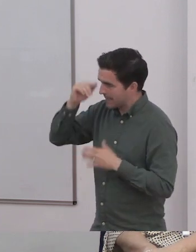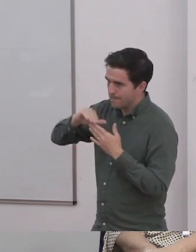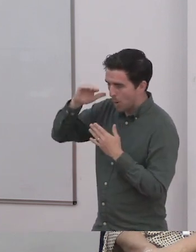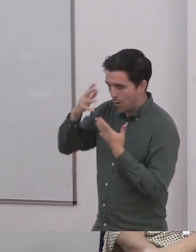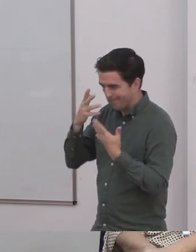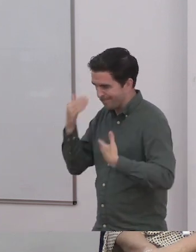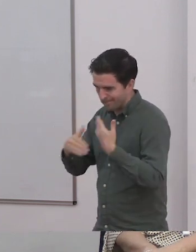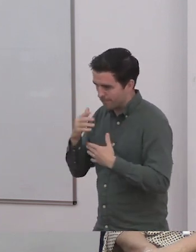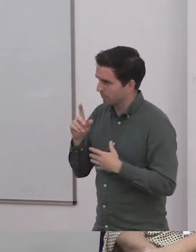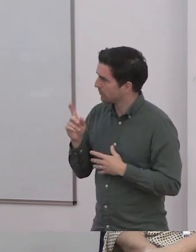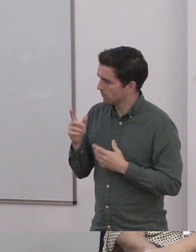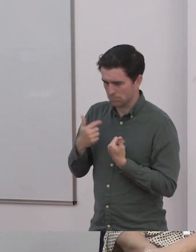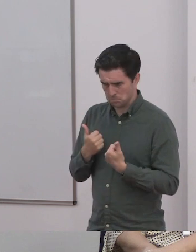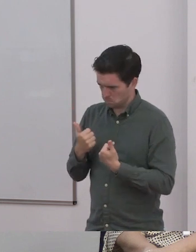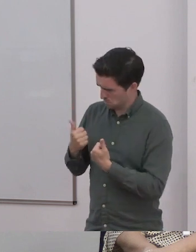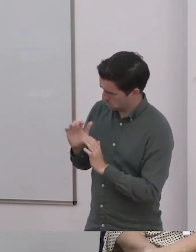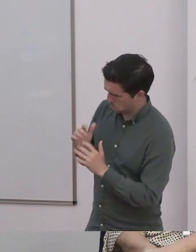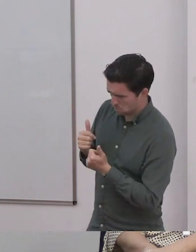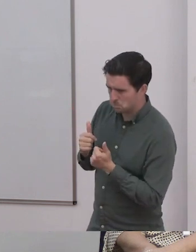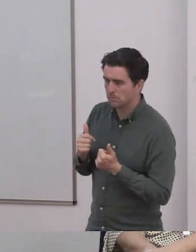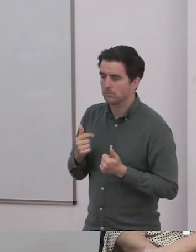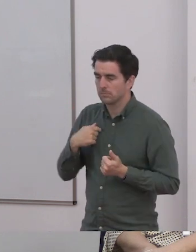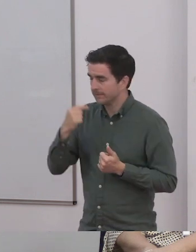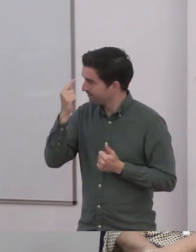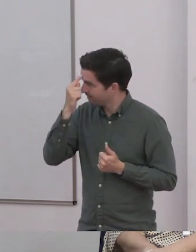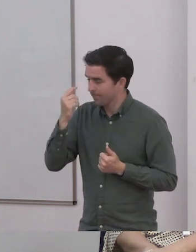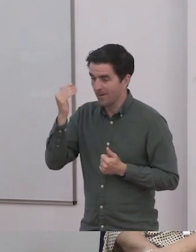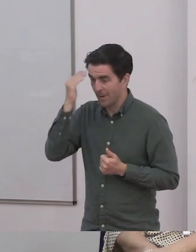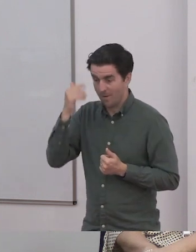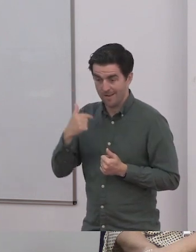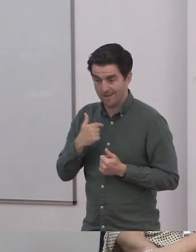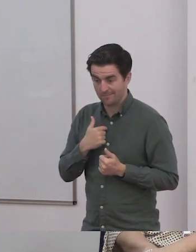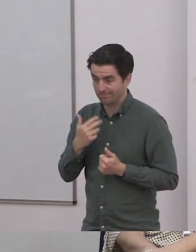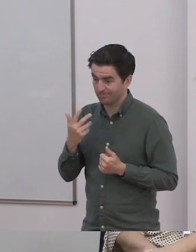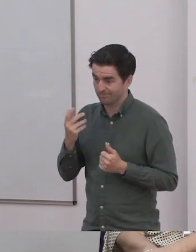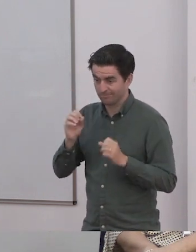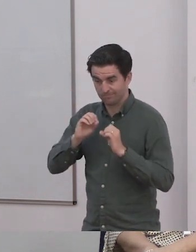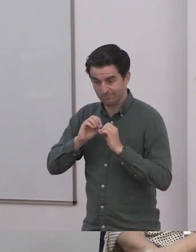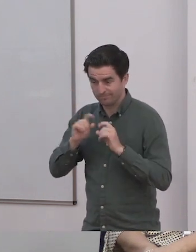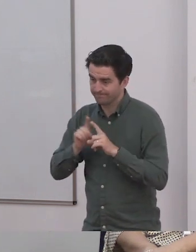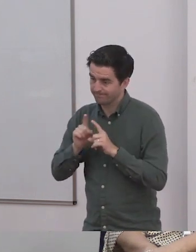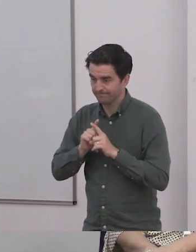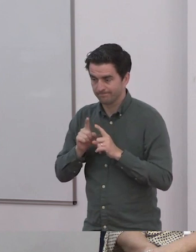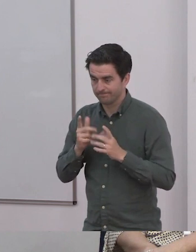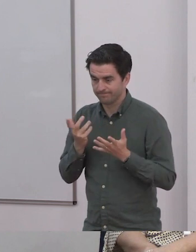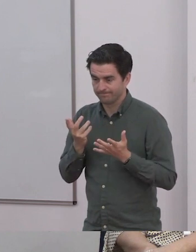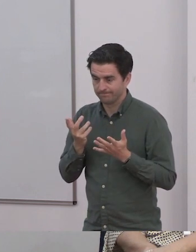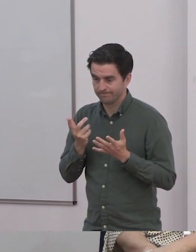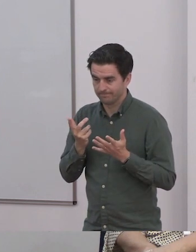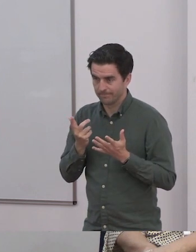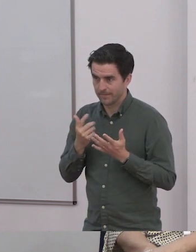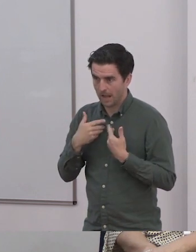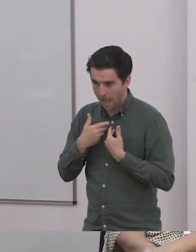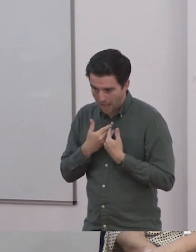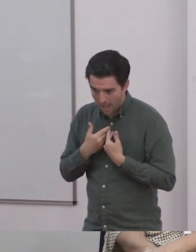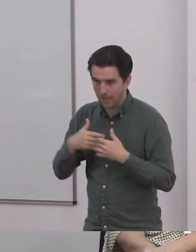And so I find, like, all the stress comes before a trip. Like, before this, there was just an avalanche of stress.